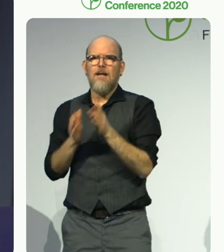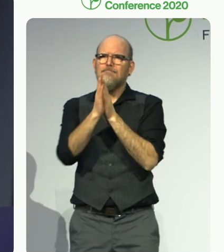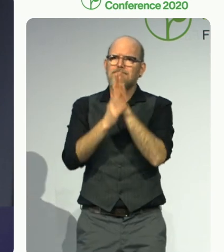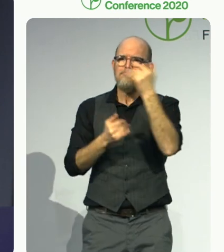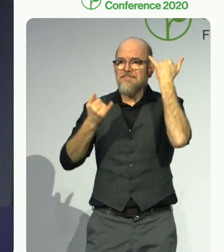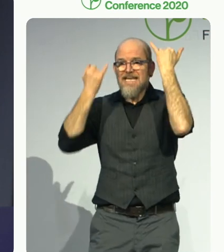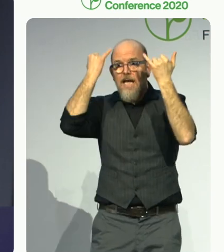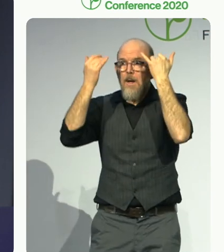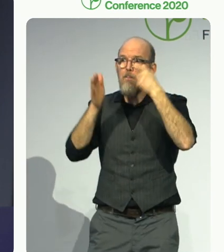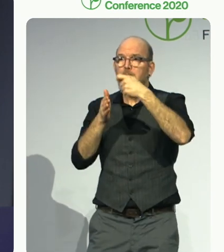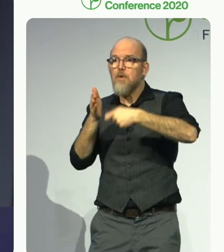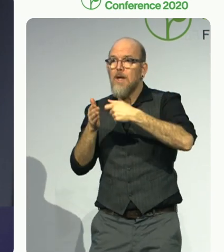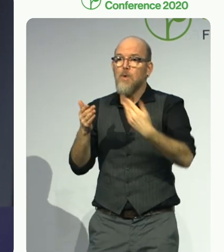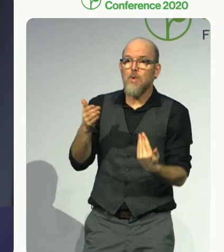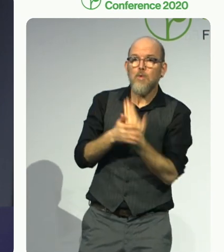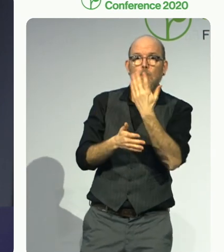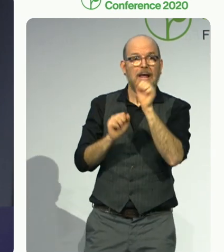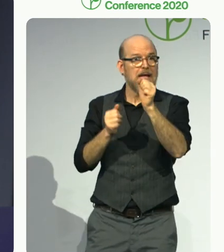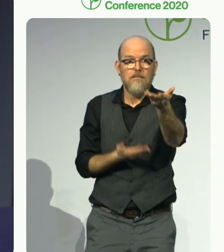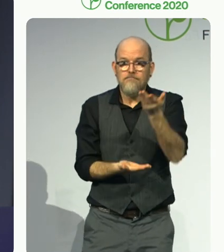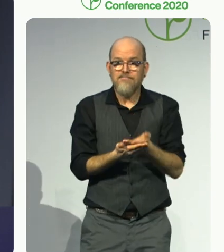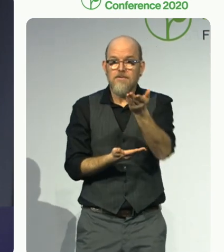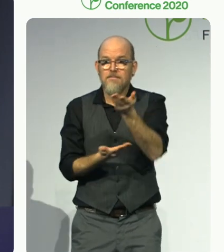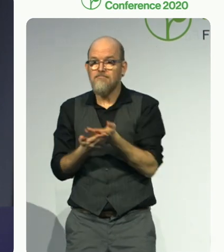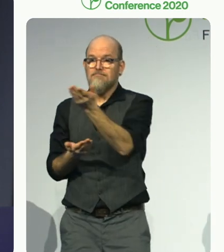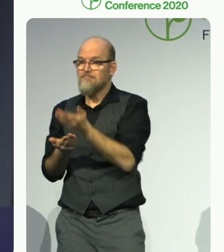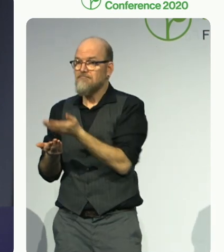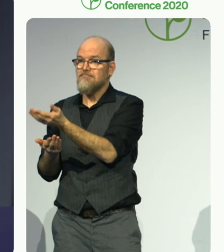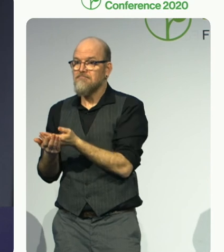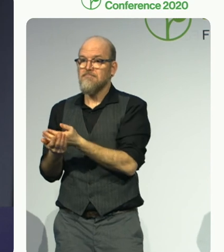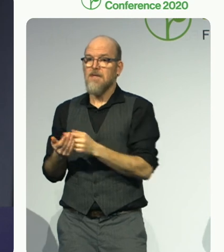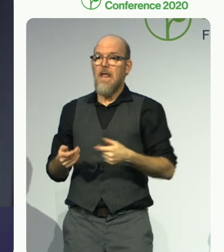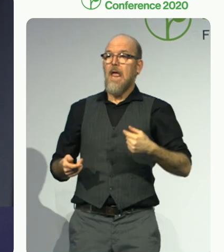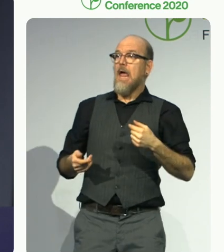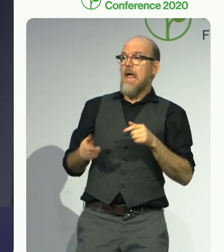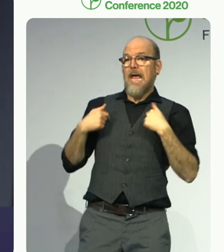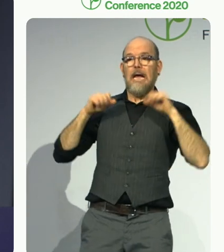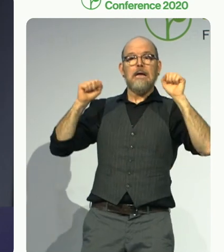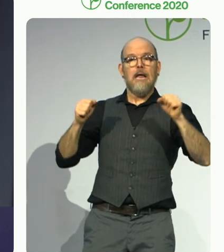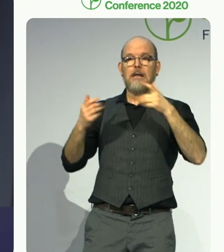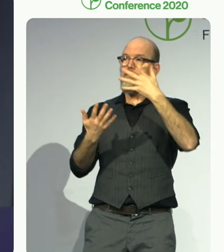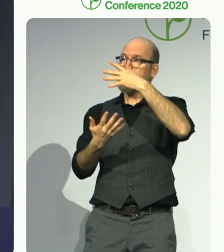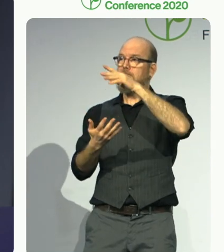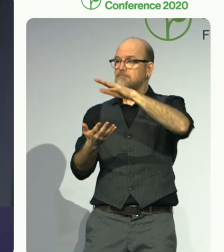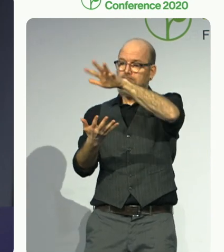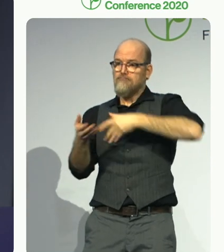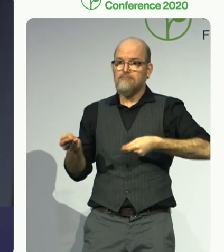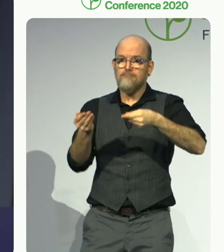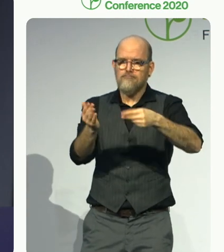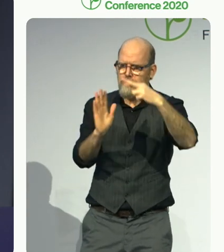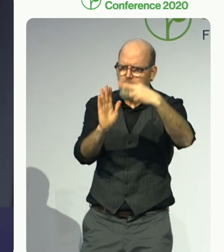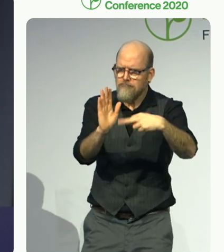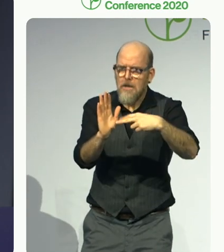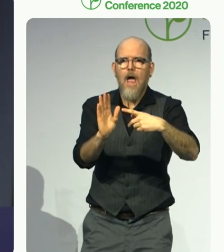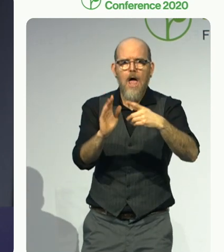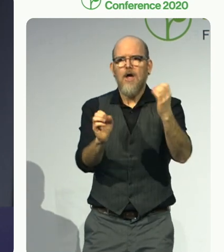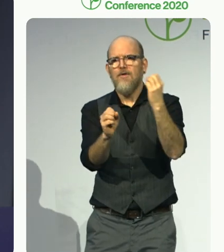You to peer review and to vote. You to come to our conference and